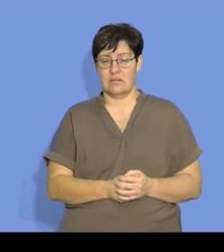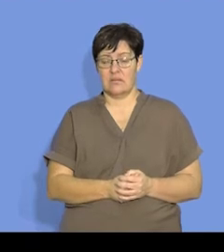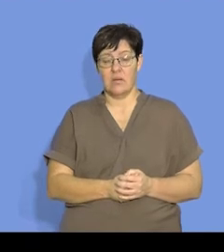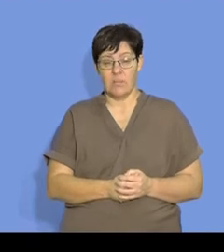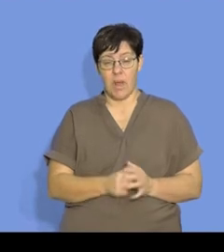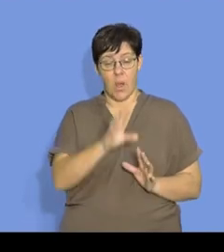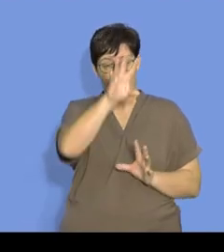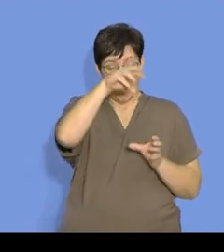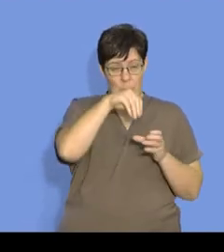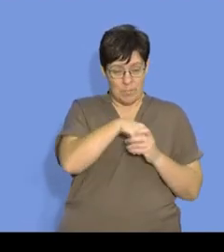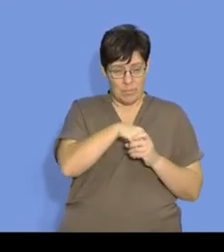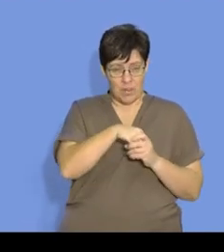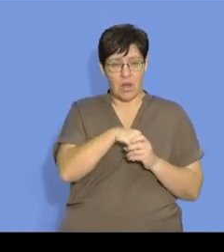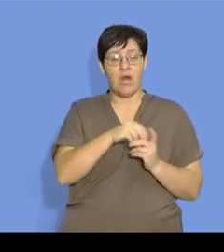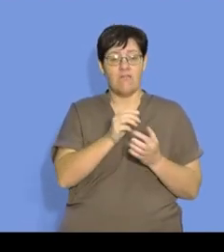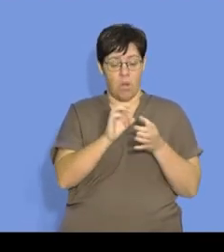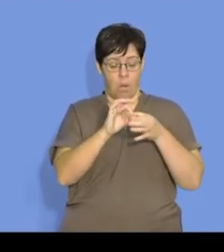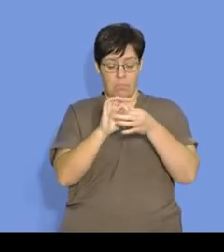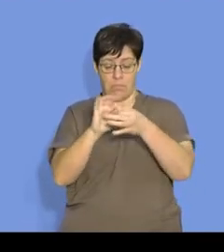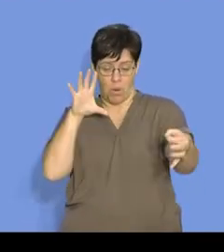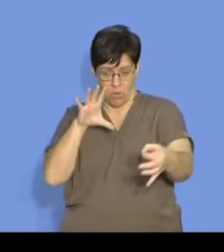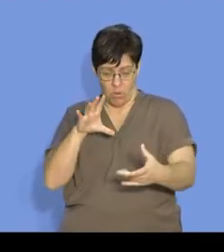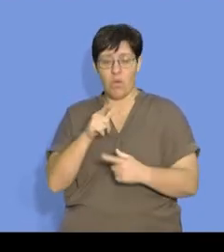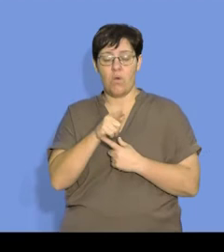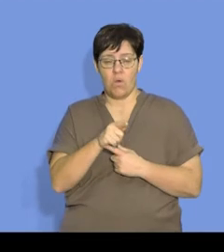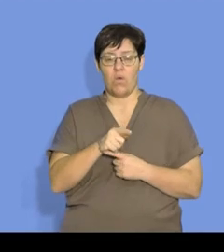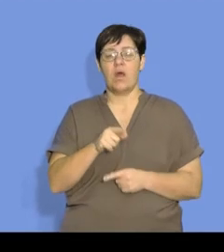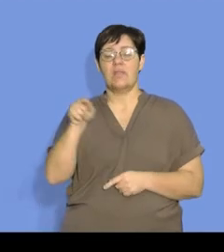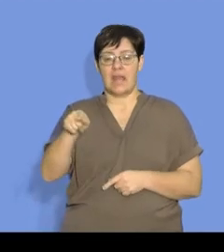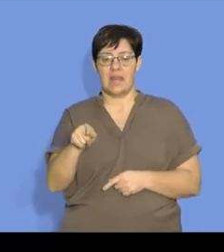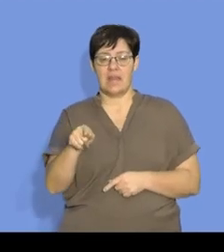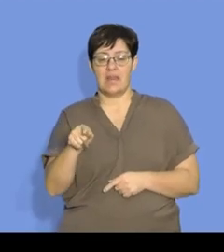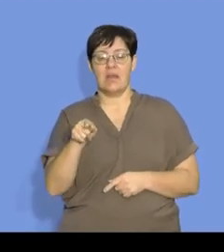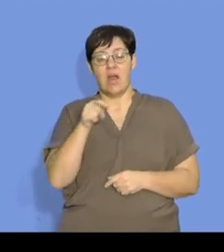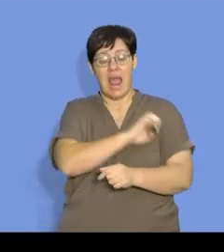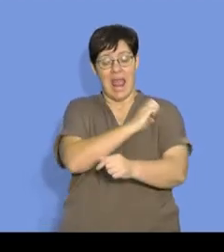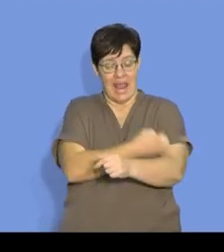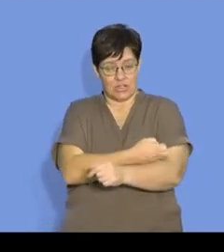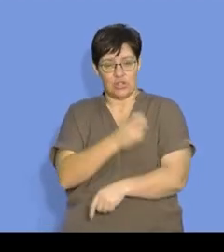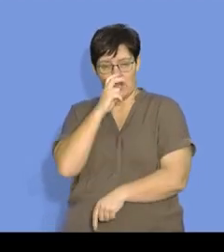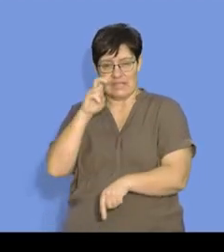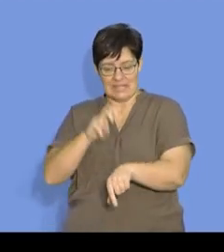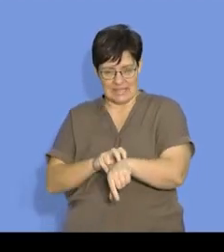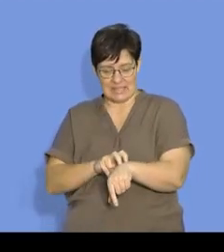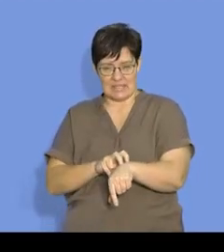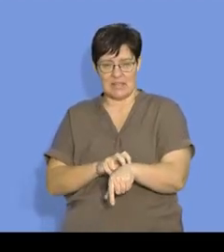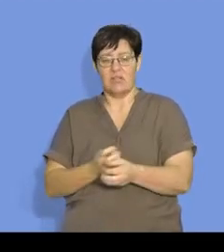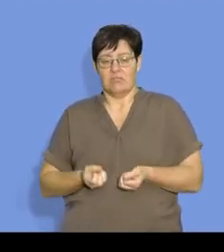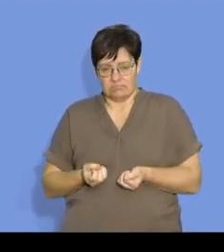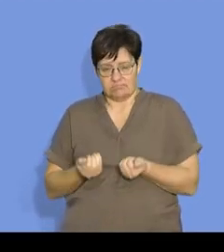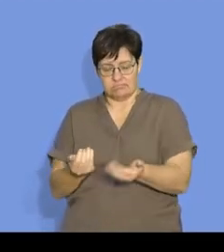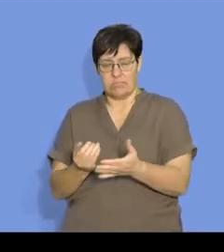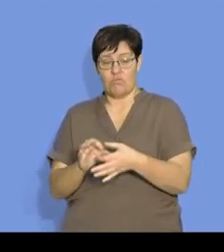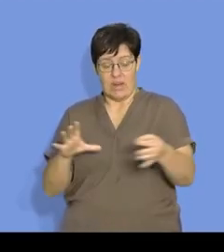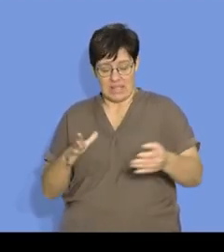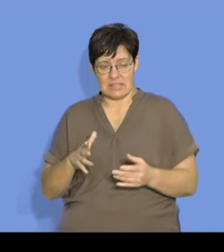needs to be absorbed for the bonds to be broken, is less than the energy that is released during these